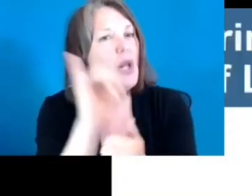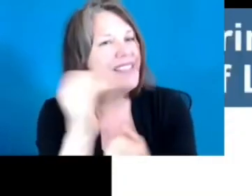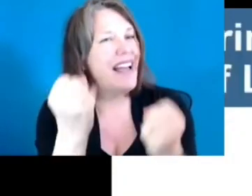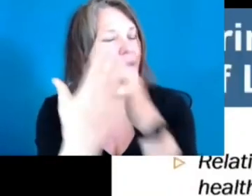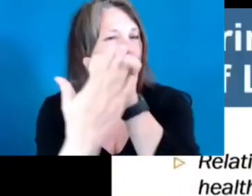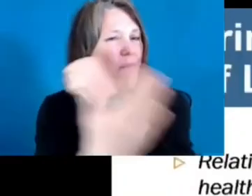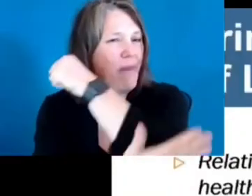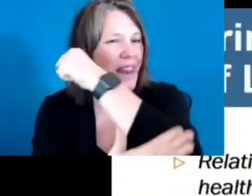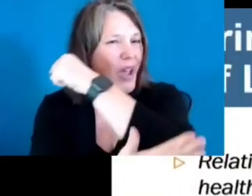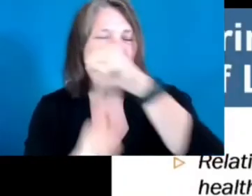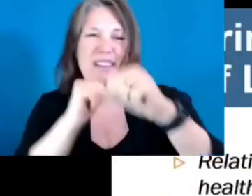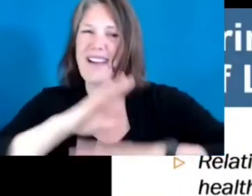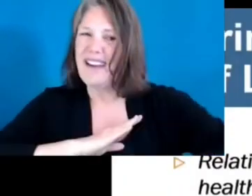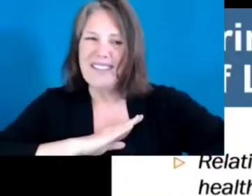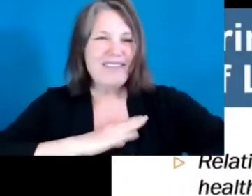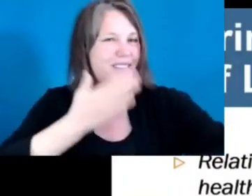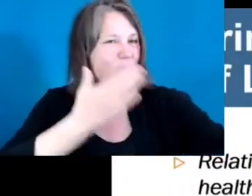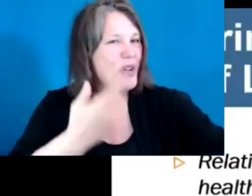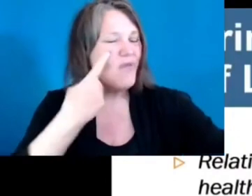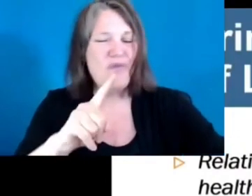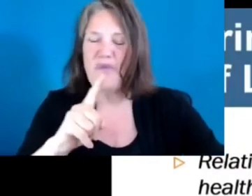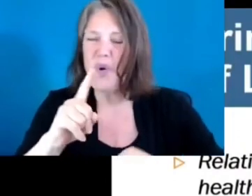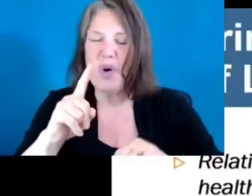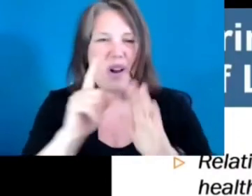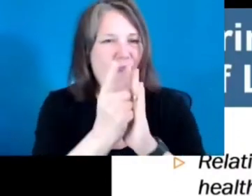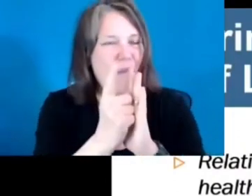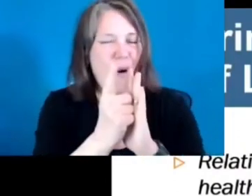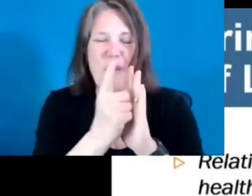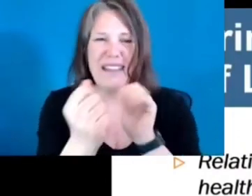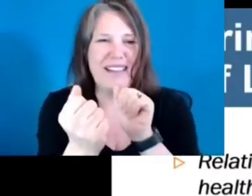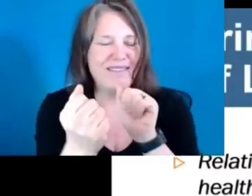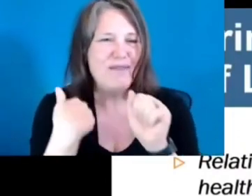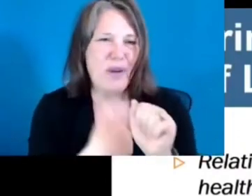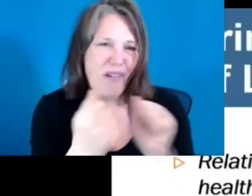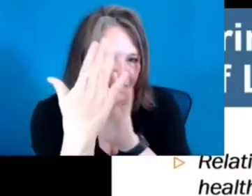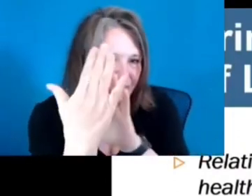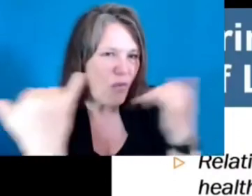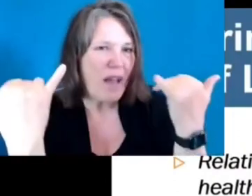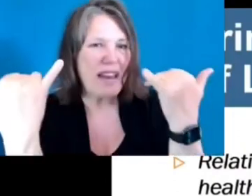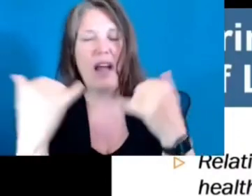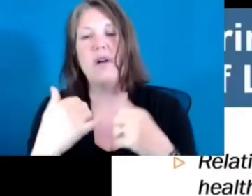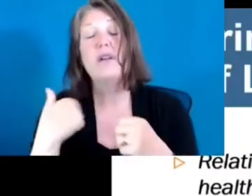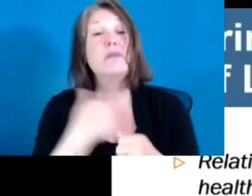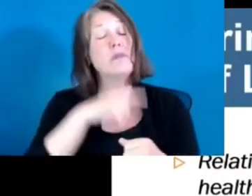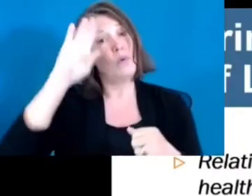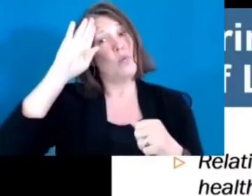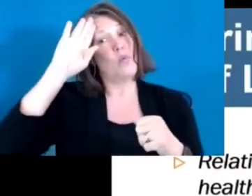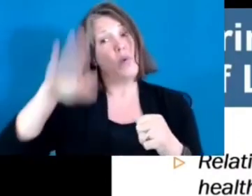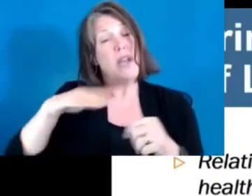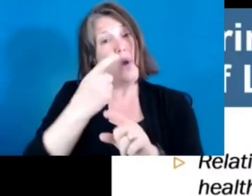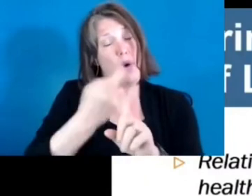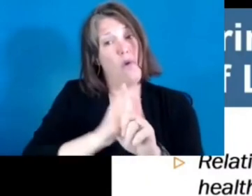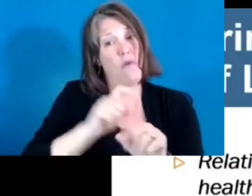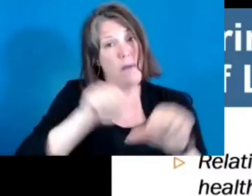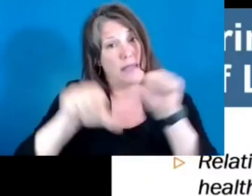today. So we do know some things from the sciences of learning and development. These have been captured in some recent syntheses